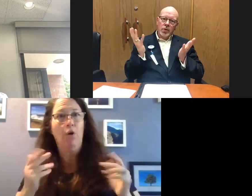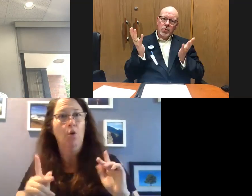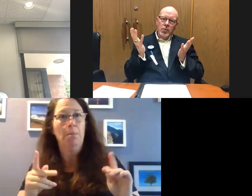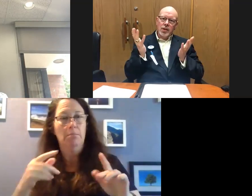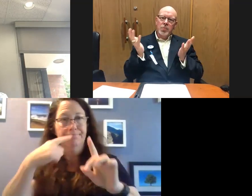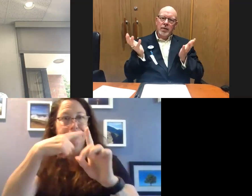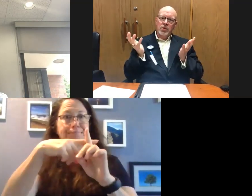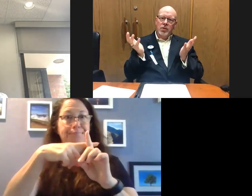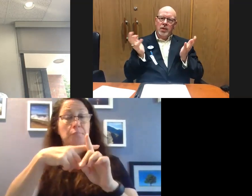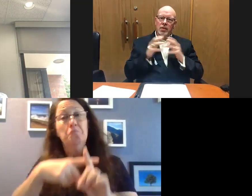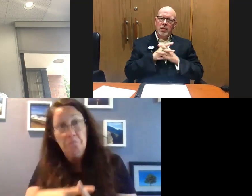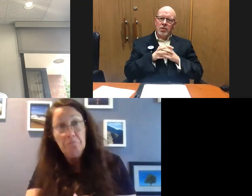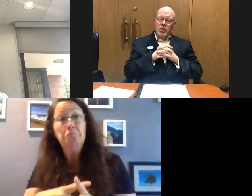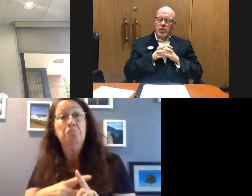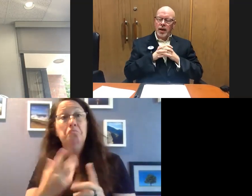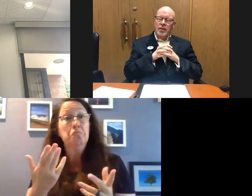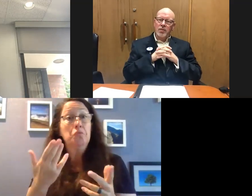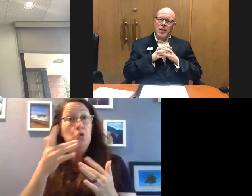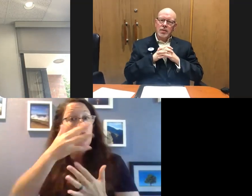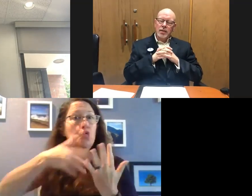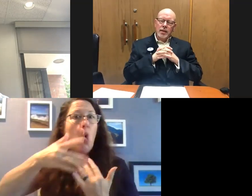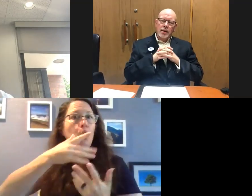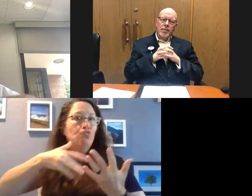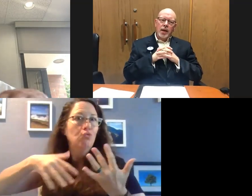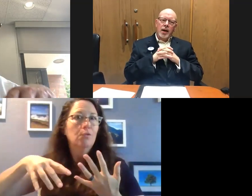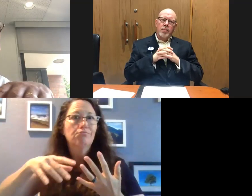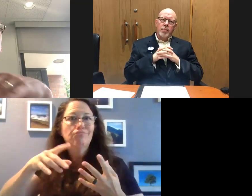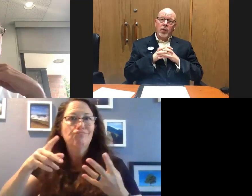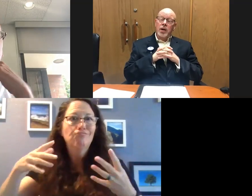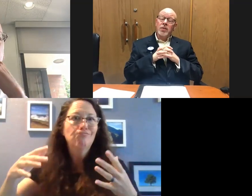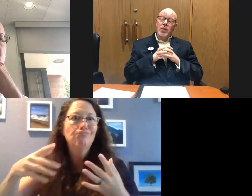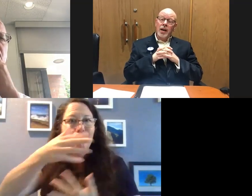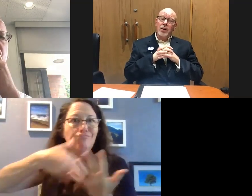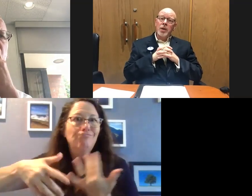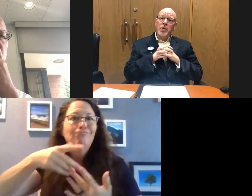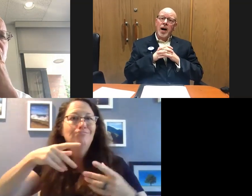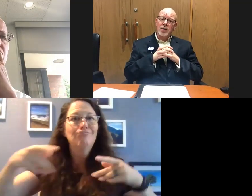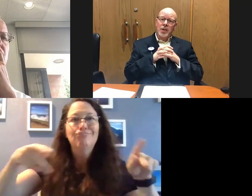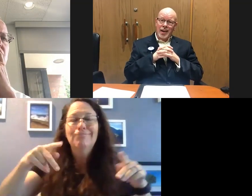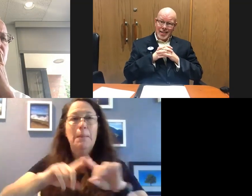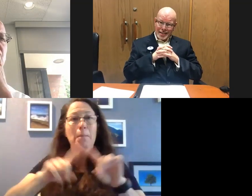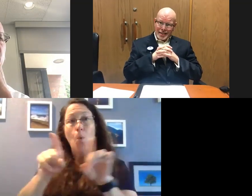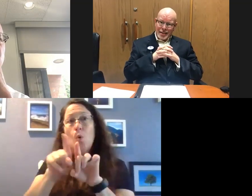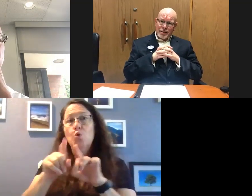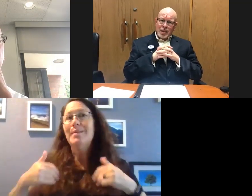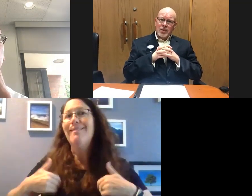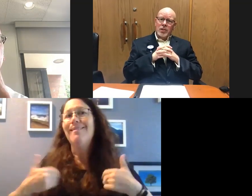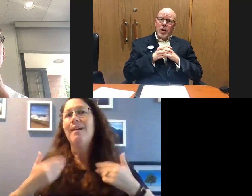which we would expect with sort of the social activities. But we're also seeing younger people hospitalized.